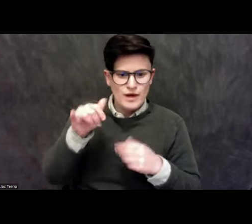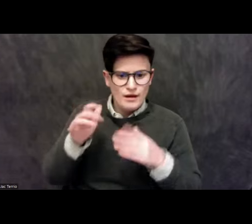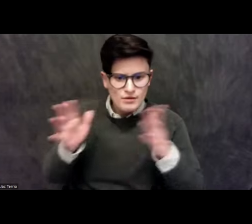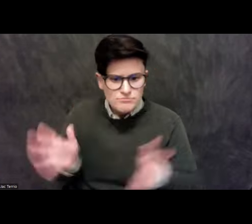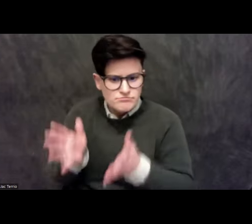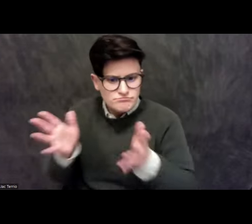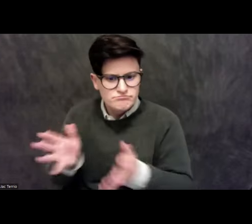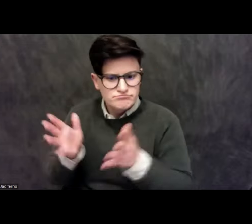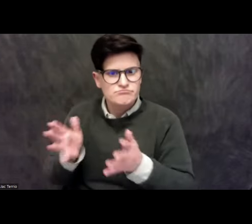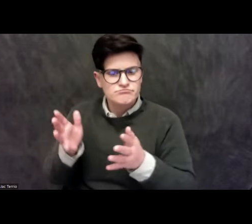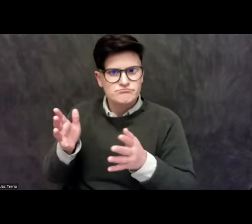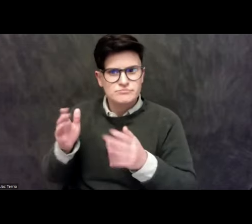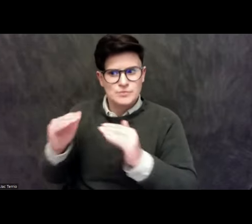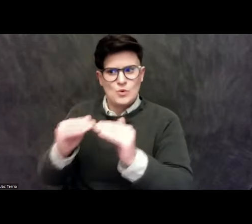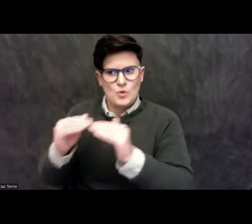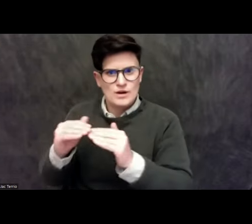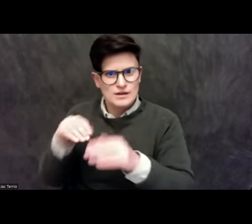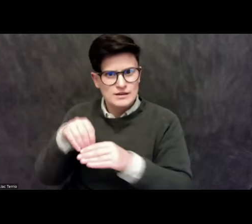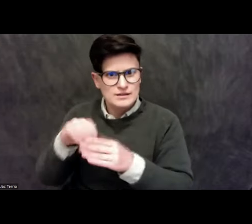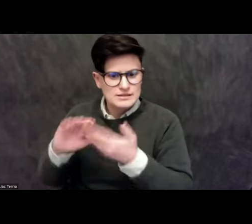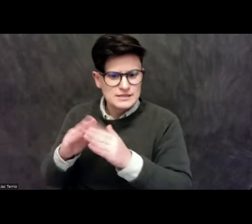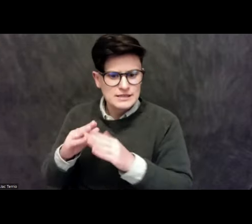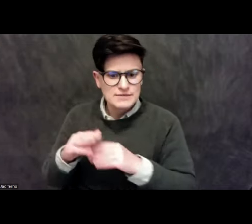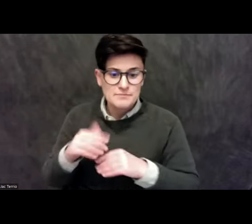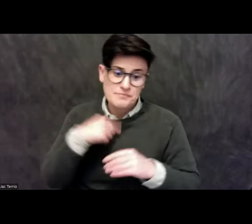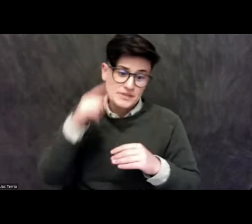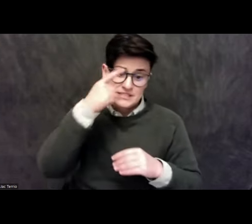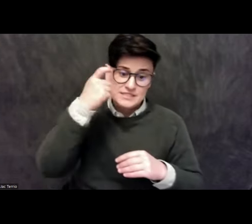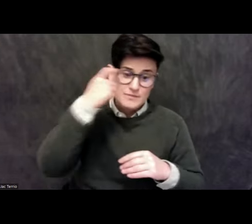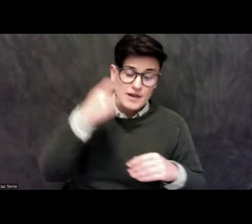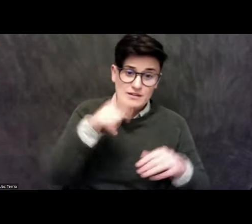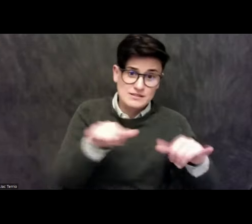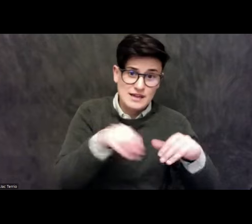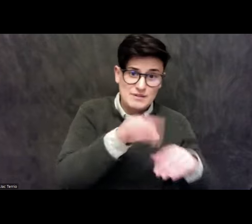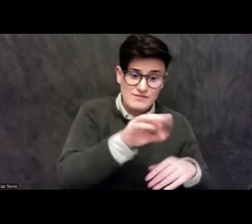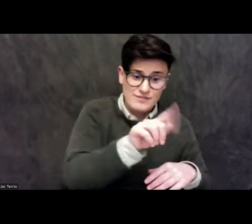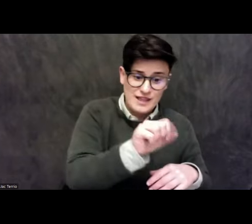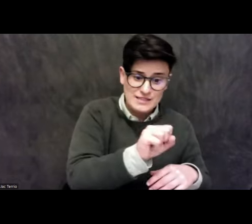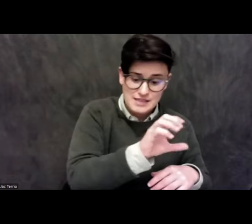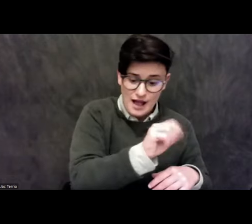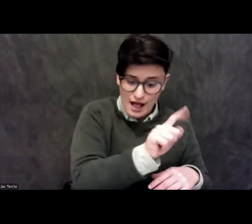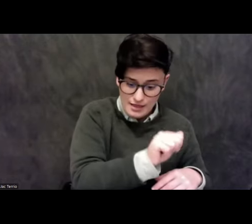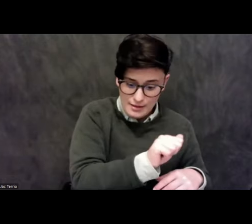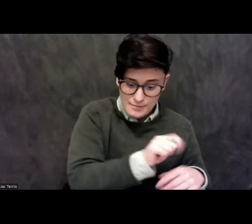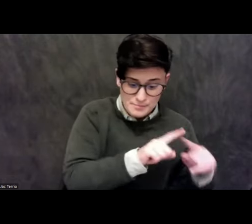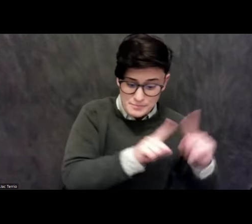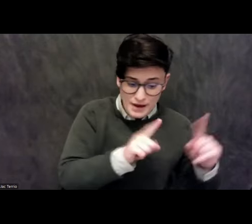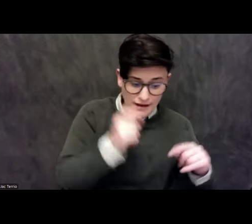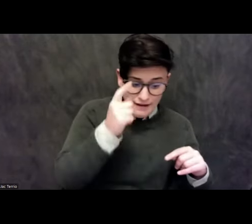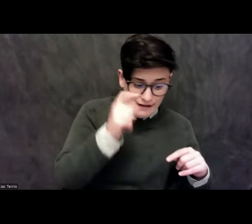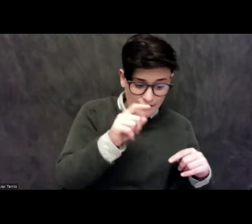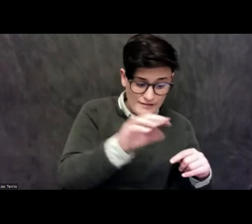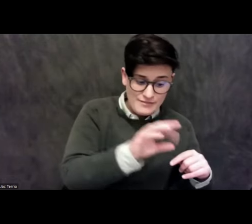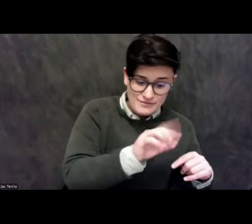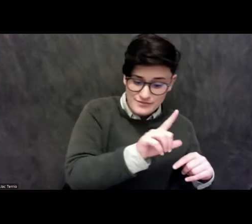was the same in Tlaxcala. Now, the big difference, though, is Tlaxcala doesn't have an obvious center to it, where Teotihuacan